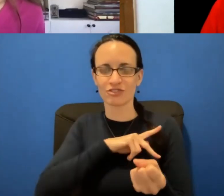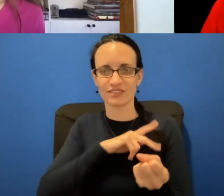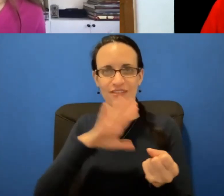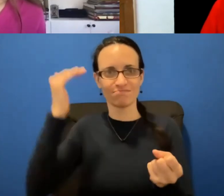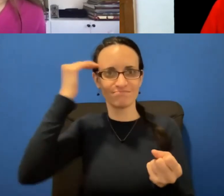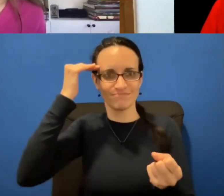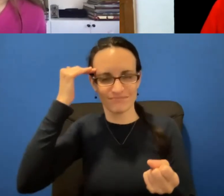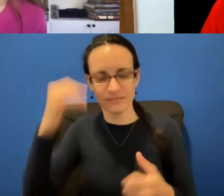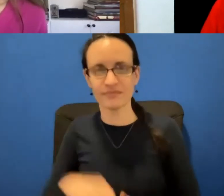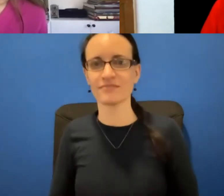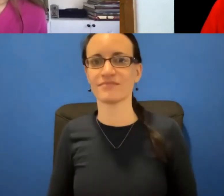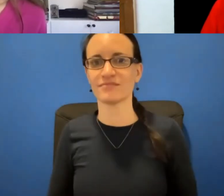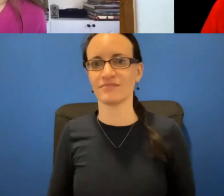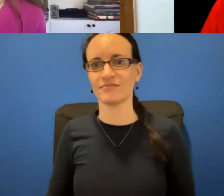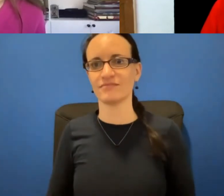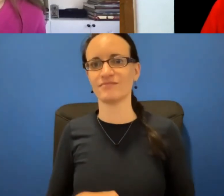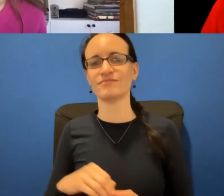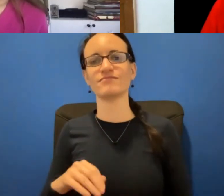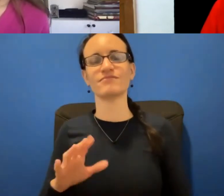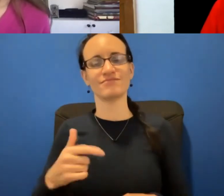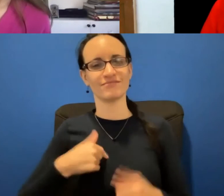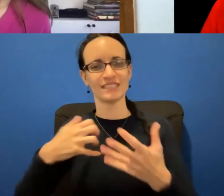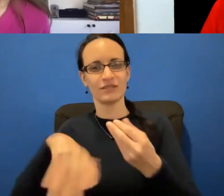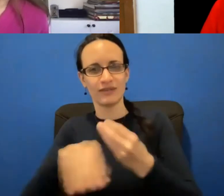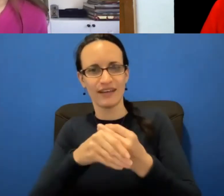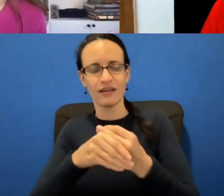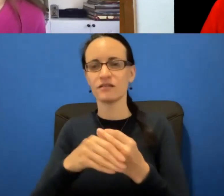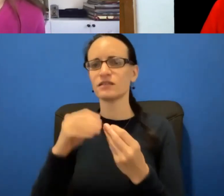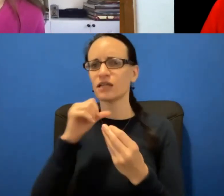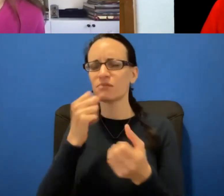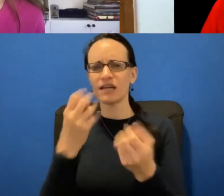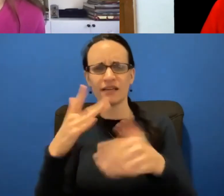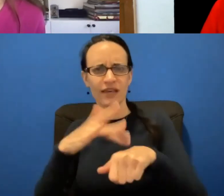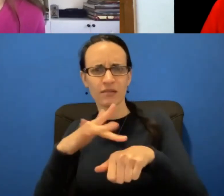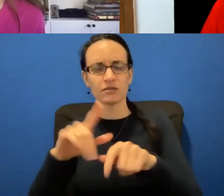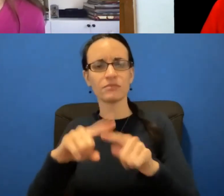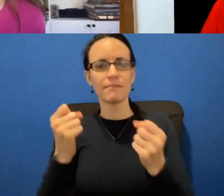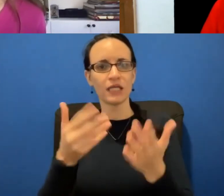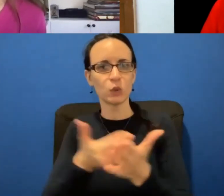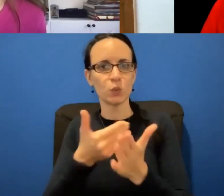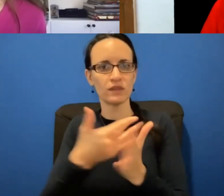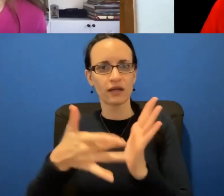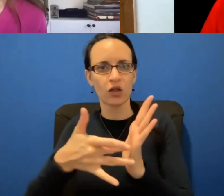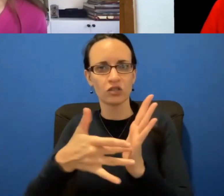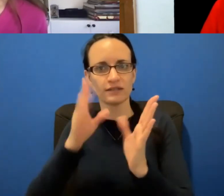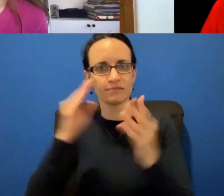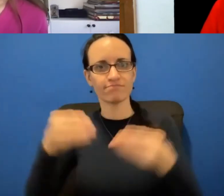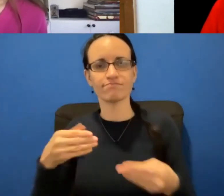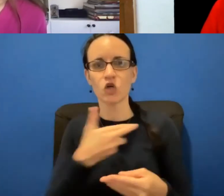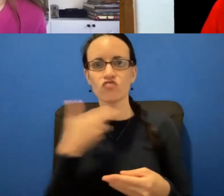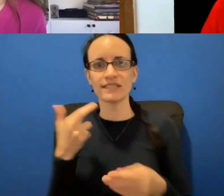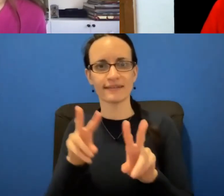that there are many not yet available, but many emerging technologies that are focused on risk assessment,